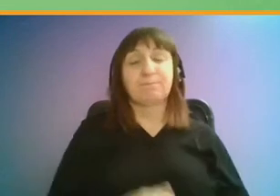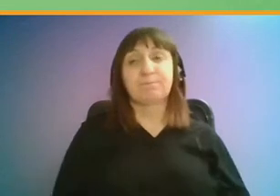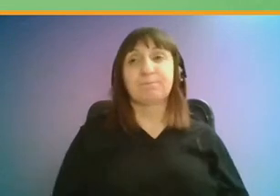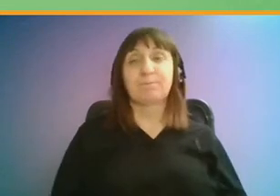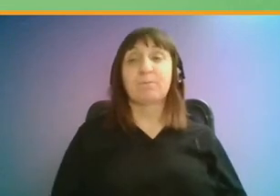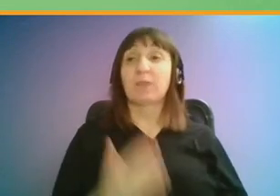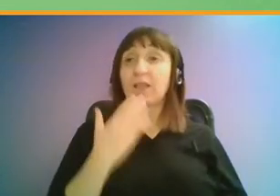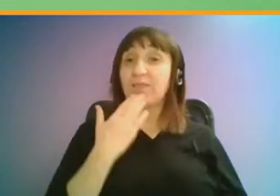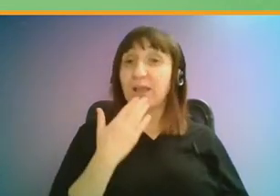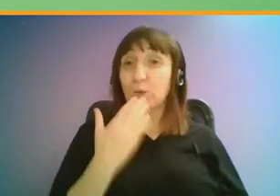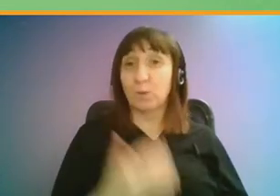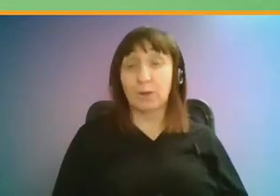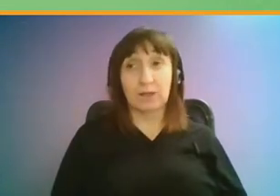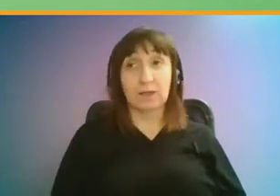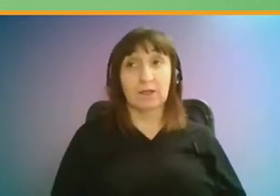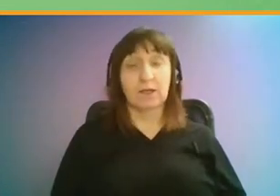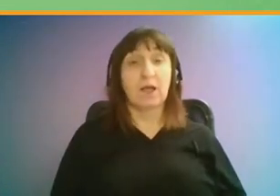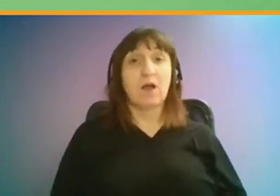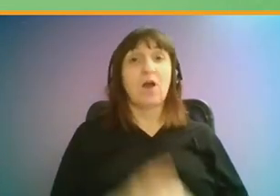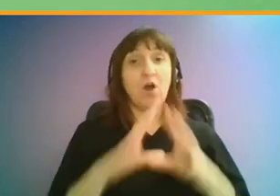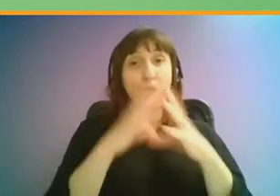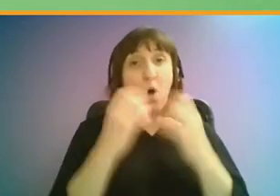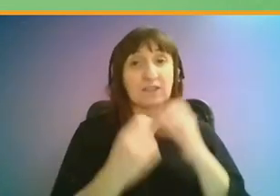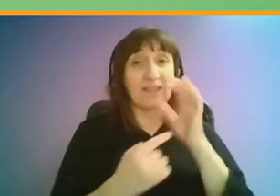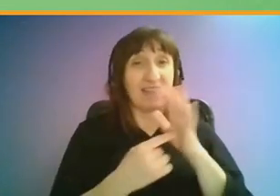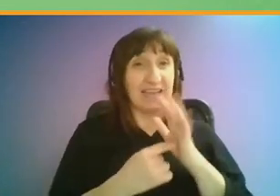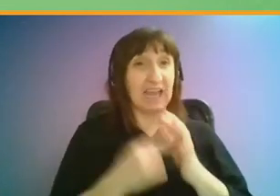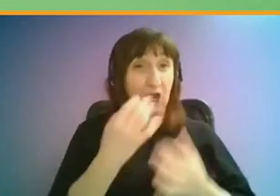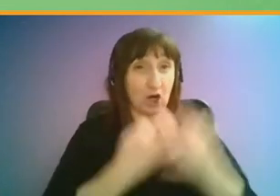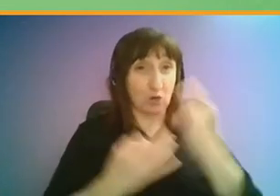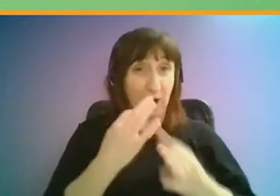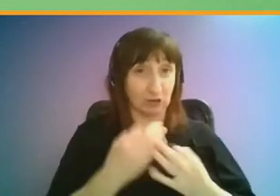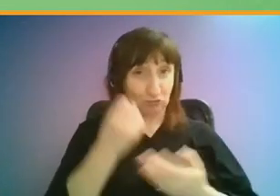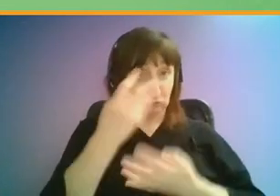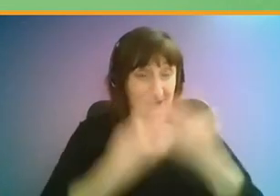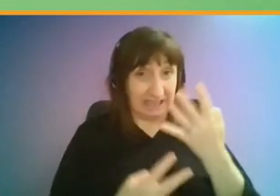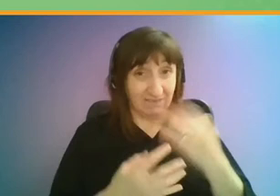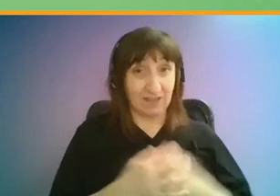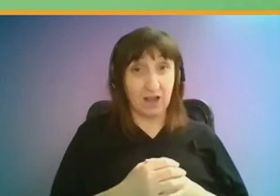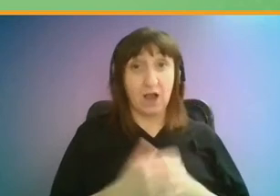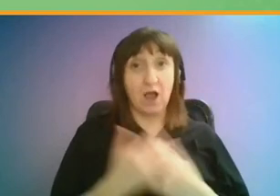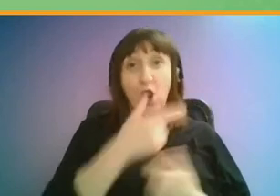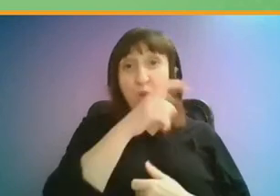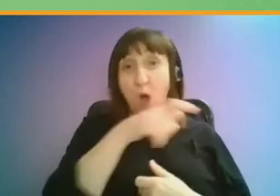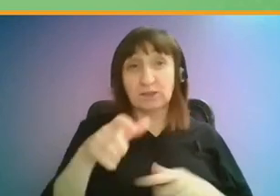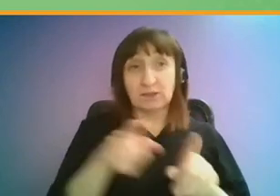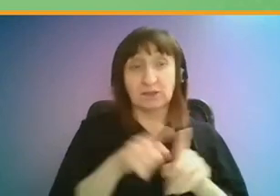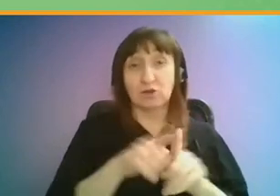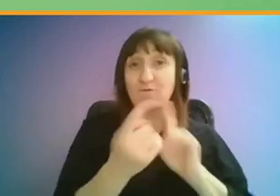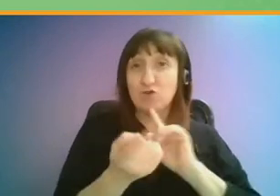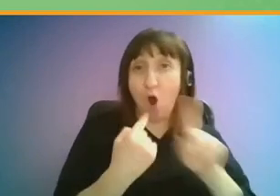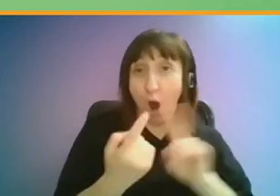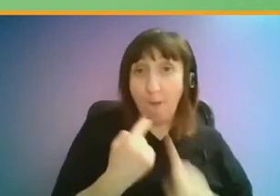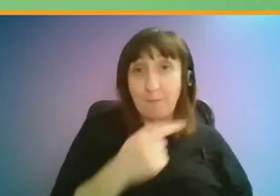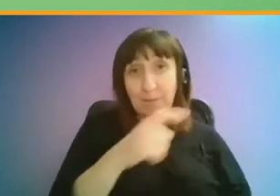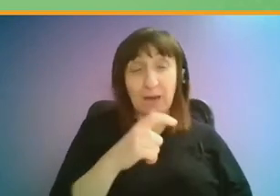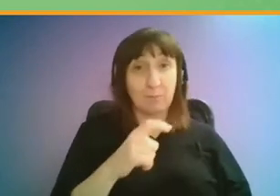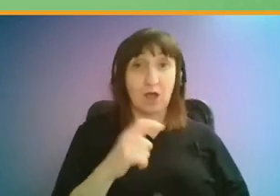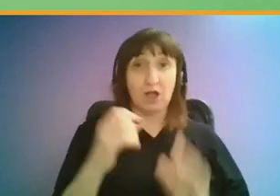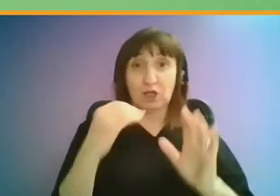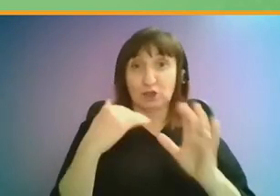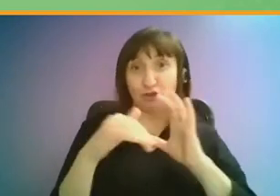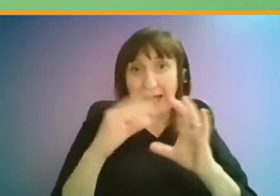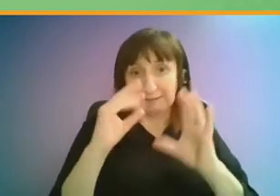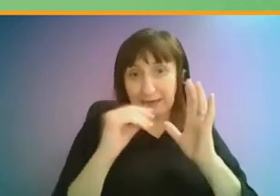Thanks very much, Safir. Well, those are all the key sort of questions we've received. Lots of comments and people chat, good to see